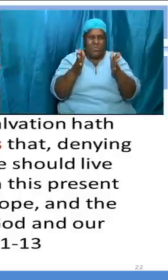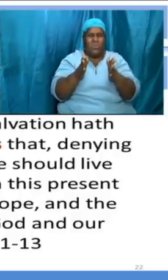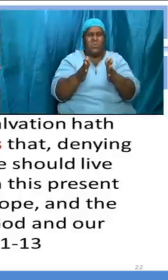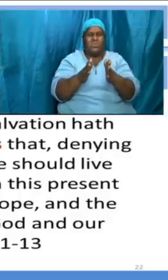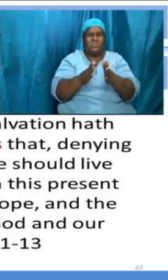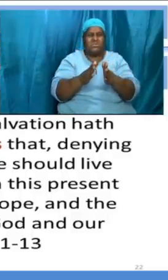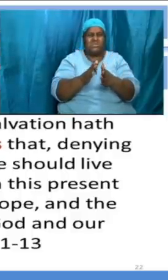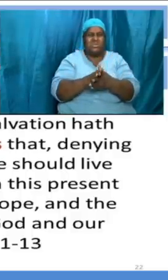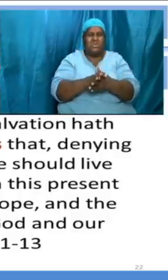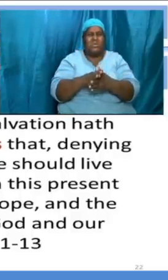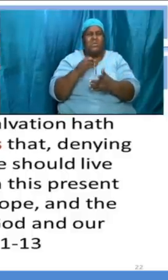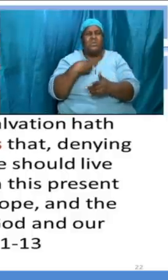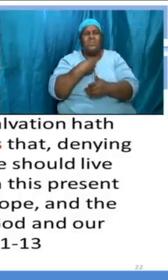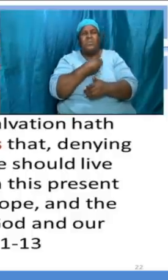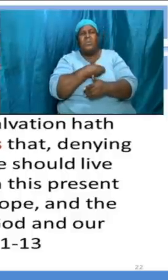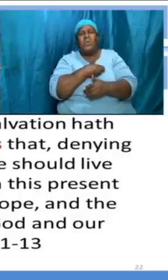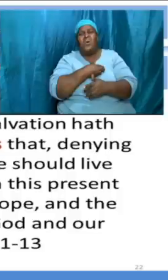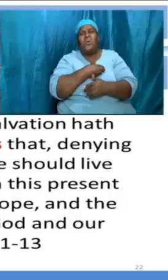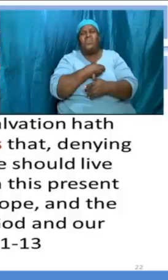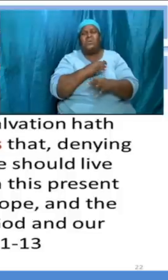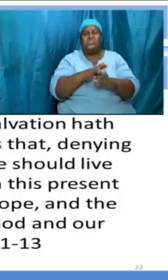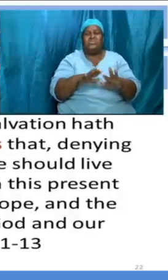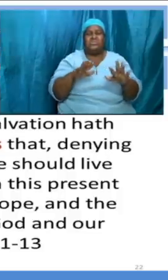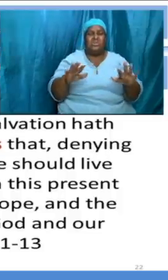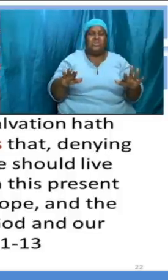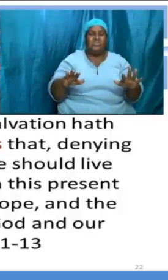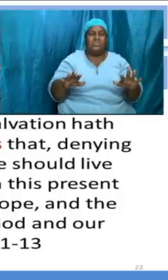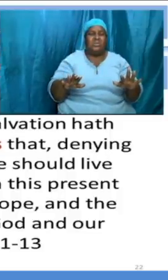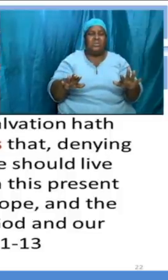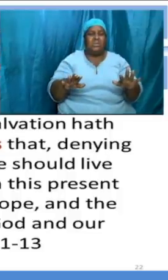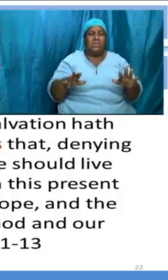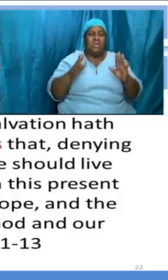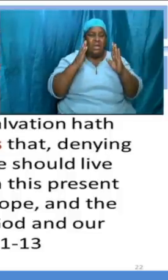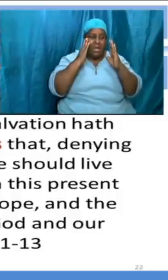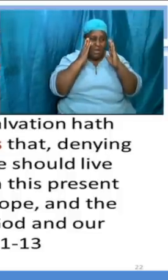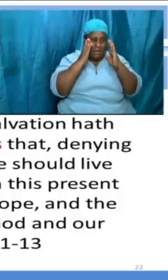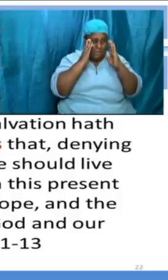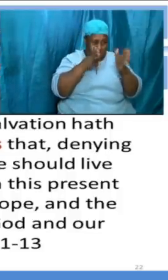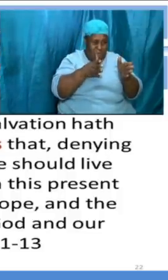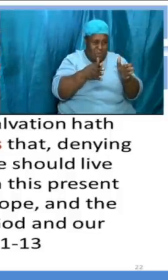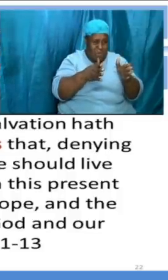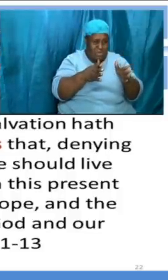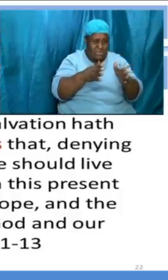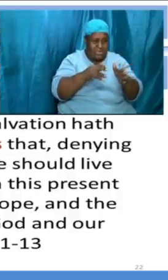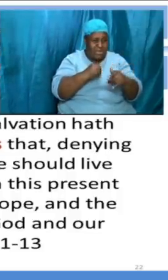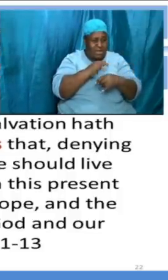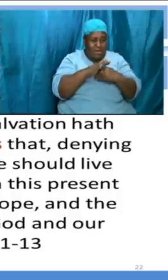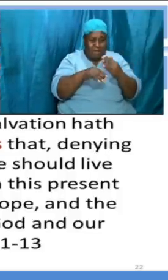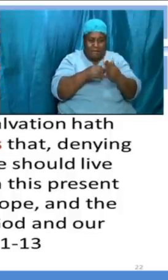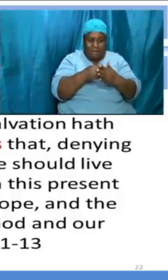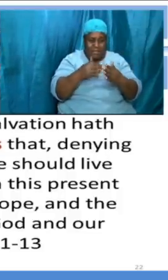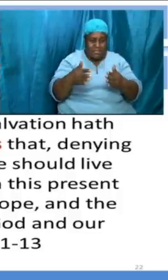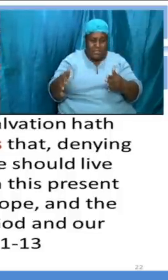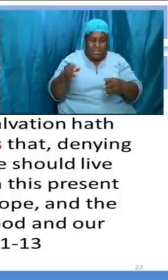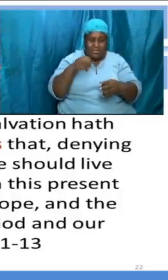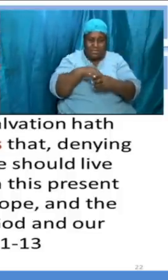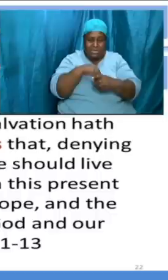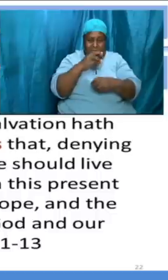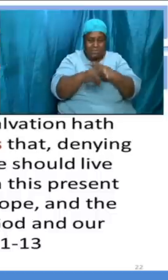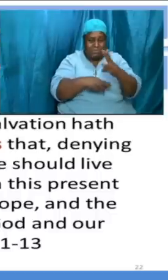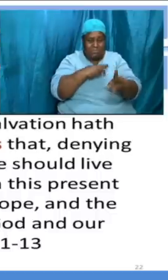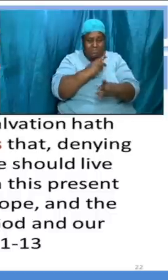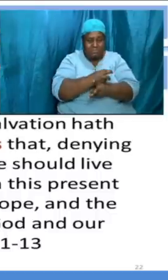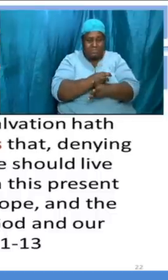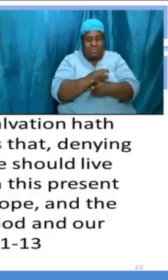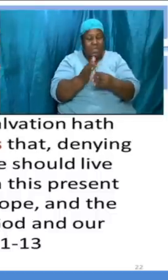are are are attracted to all kind of things in the world can i tell us and and it's a